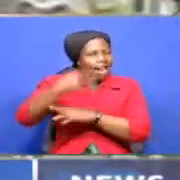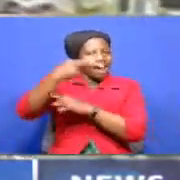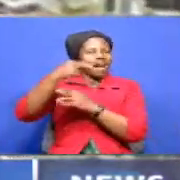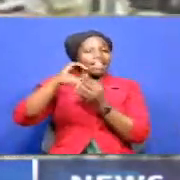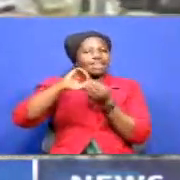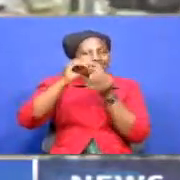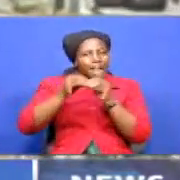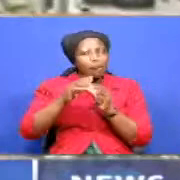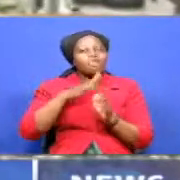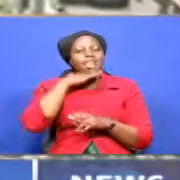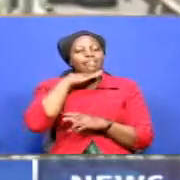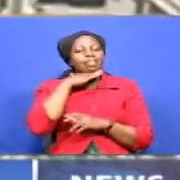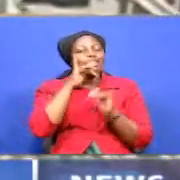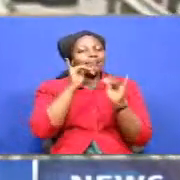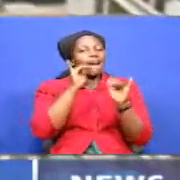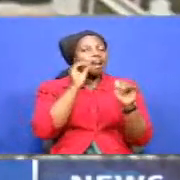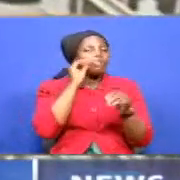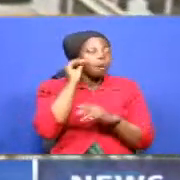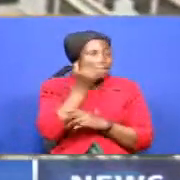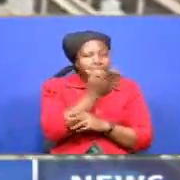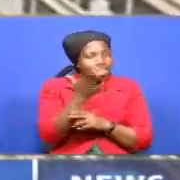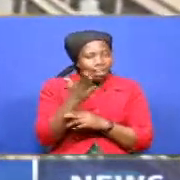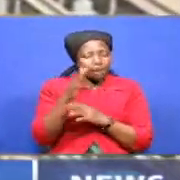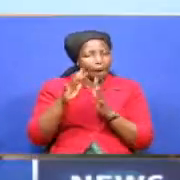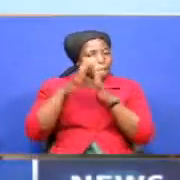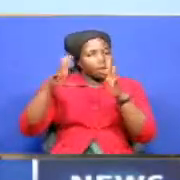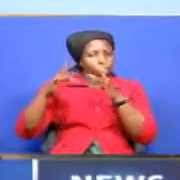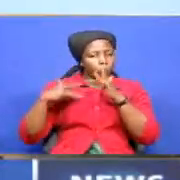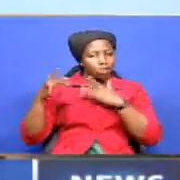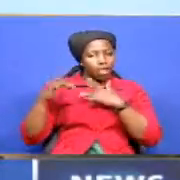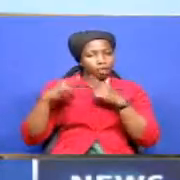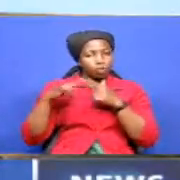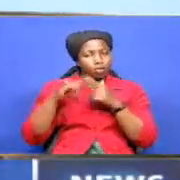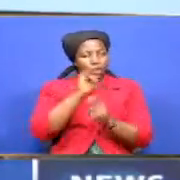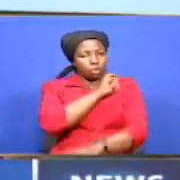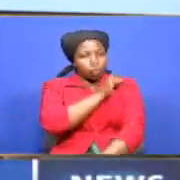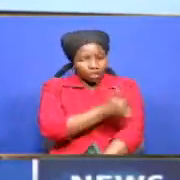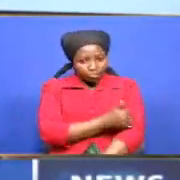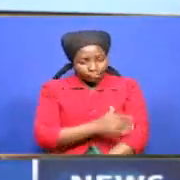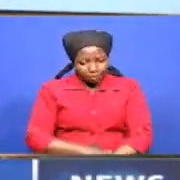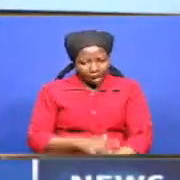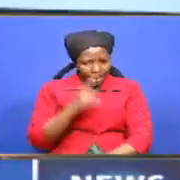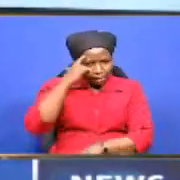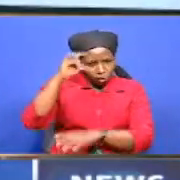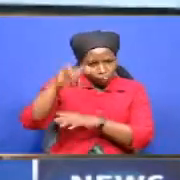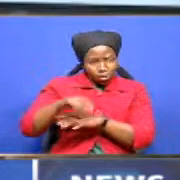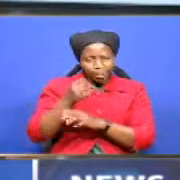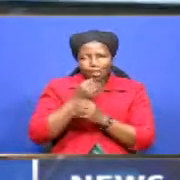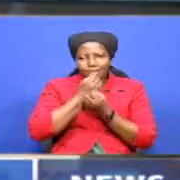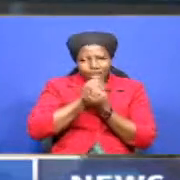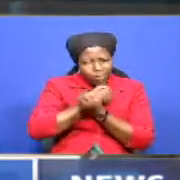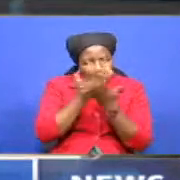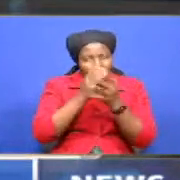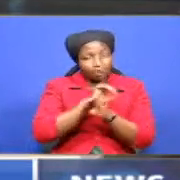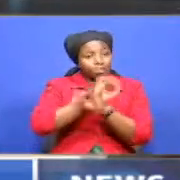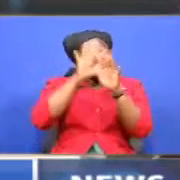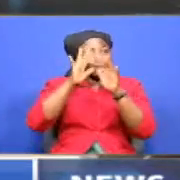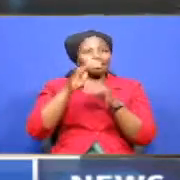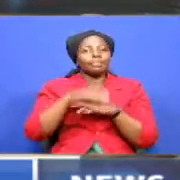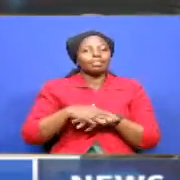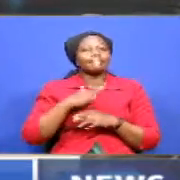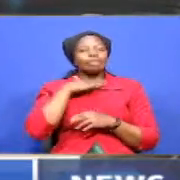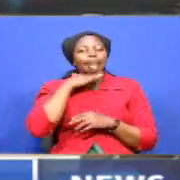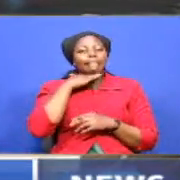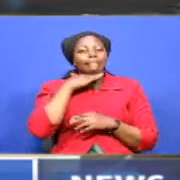of deaths at home, a major concern to authorities. So I think we should make it clear that the rising deaths